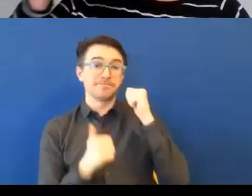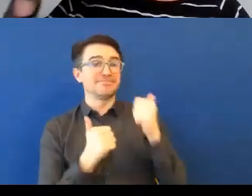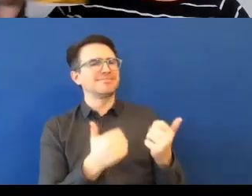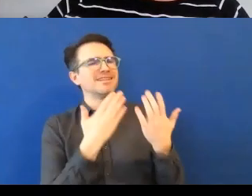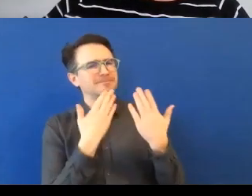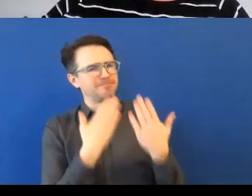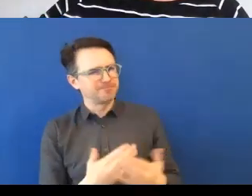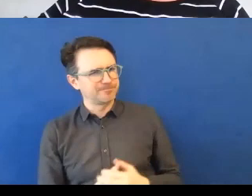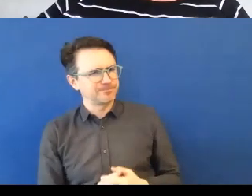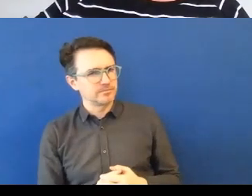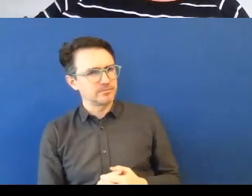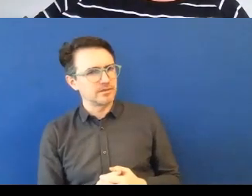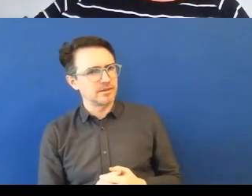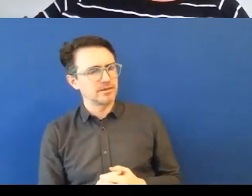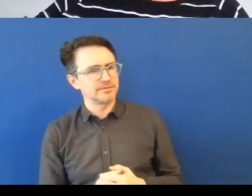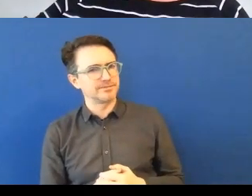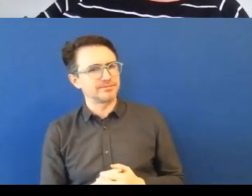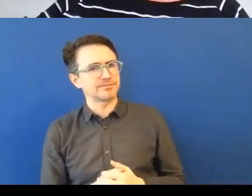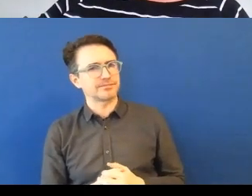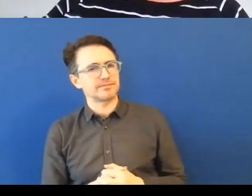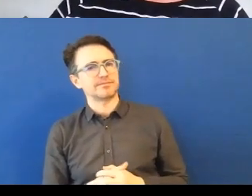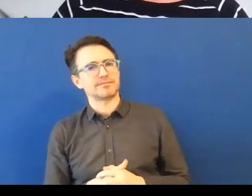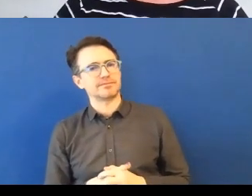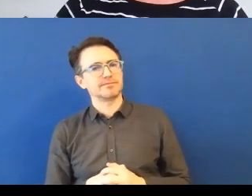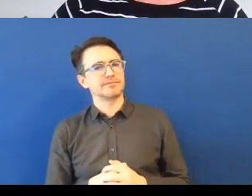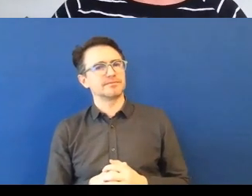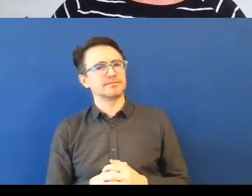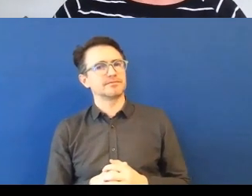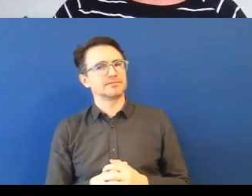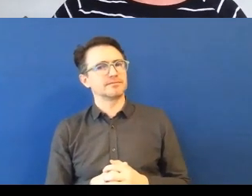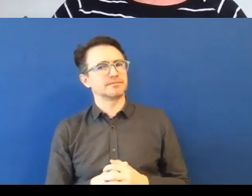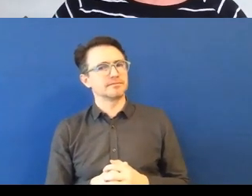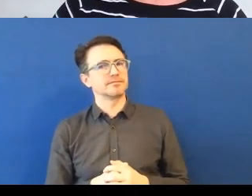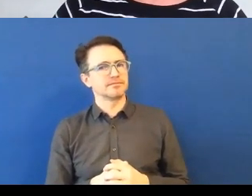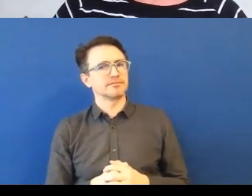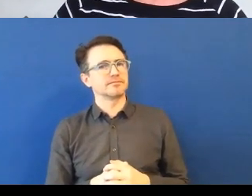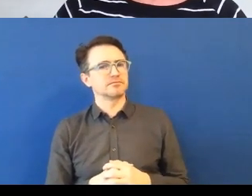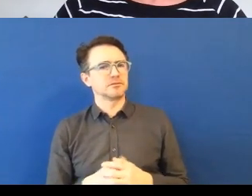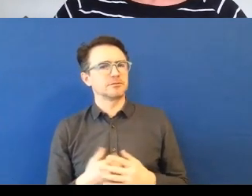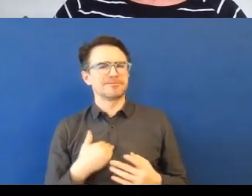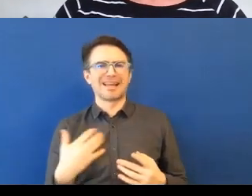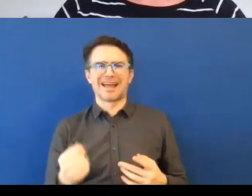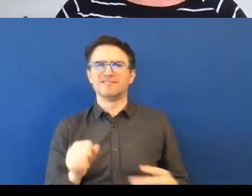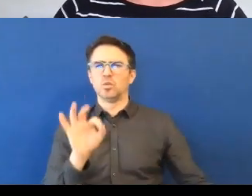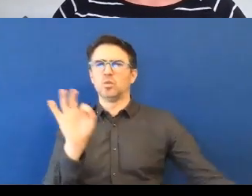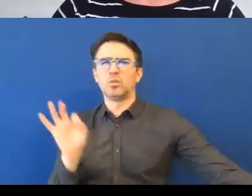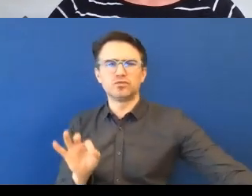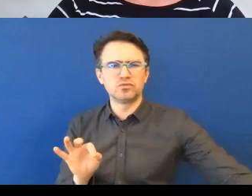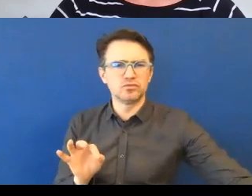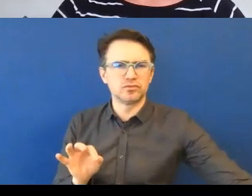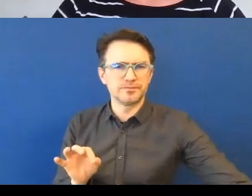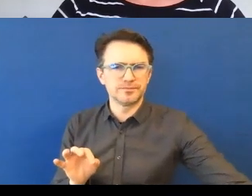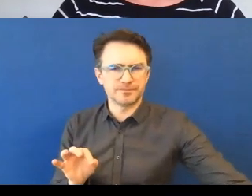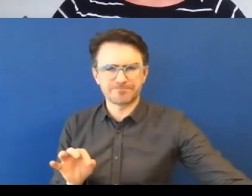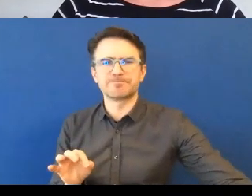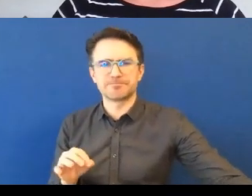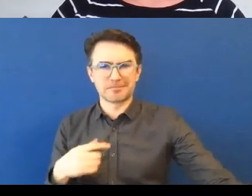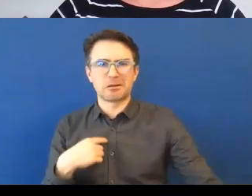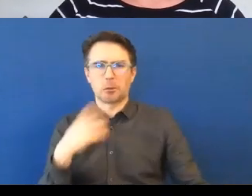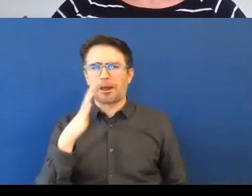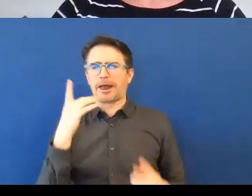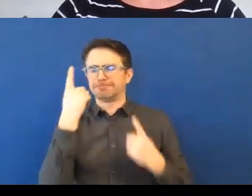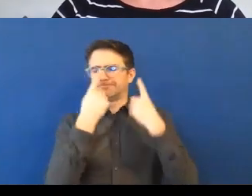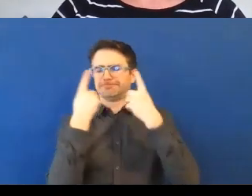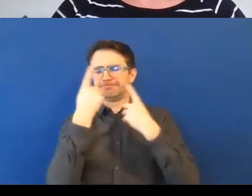on to the next question. I'm very conscious of time. We, I mean, we could keep going if we could, but we have to end punctually.